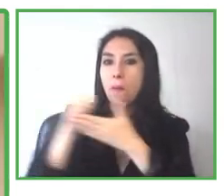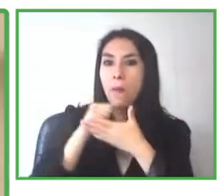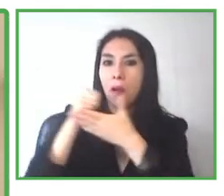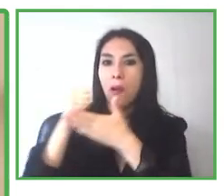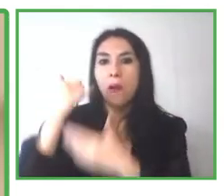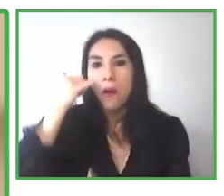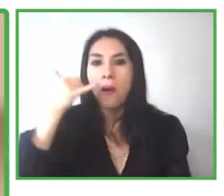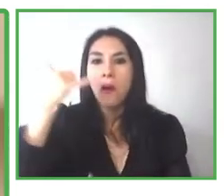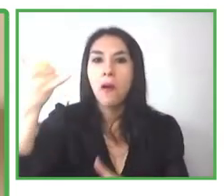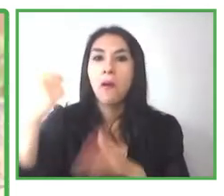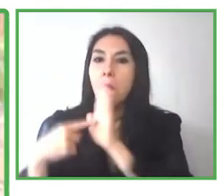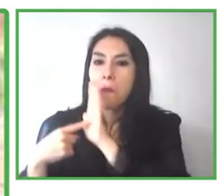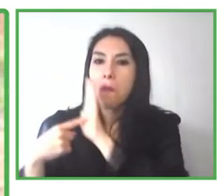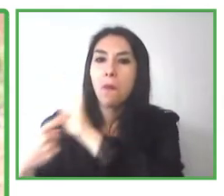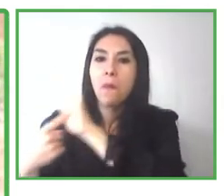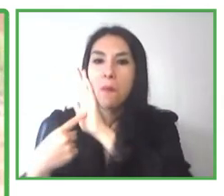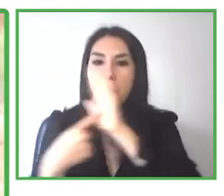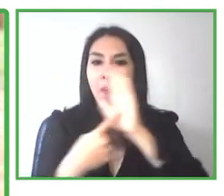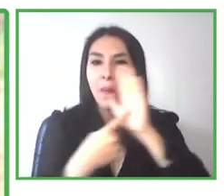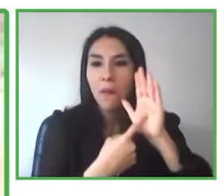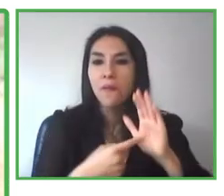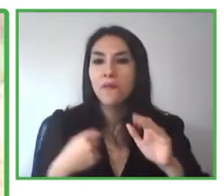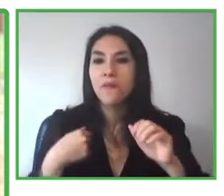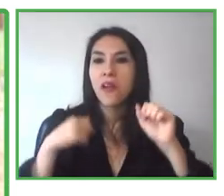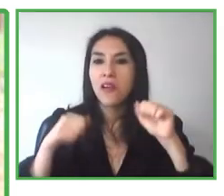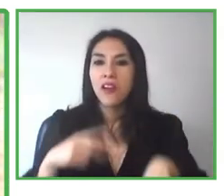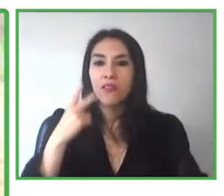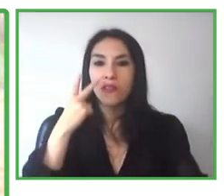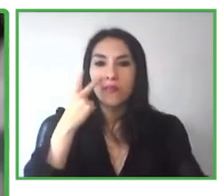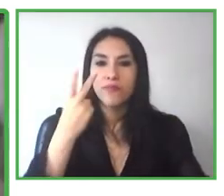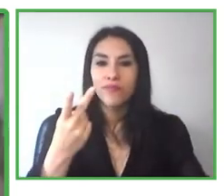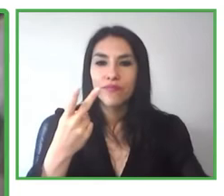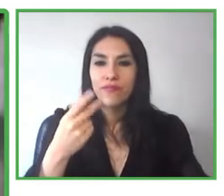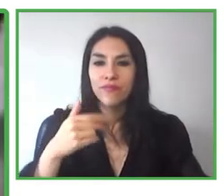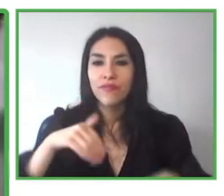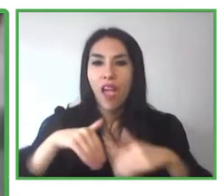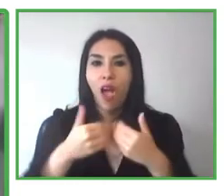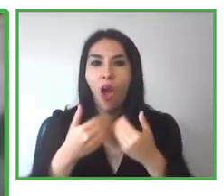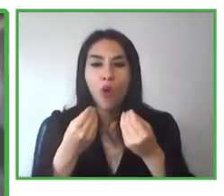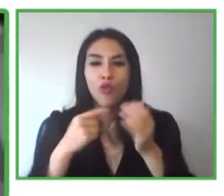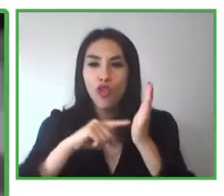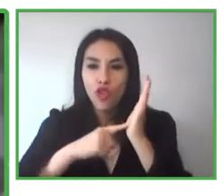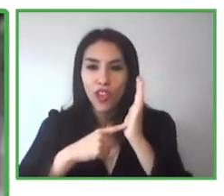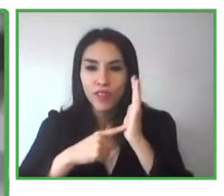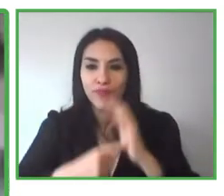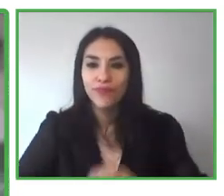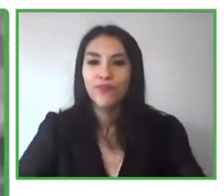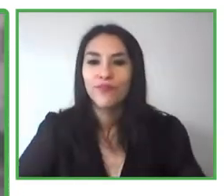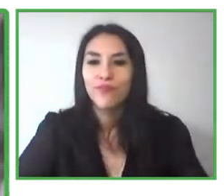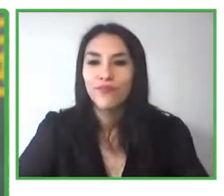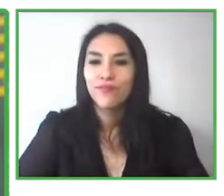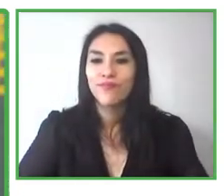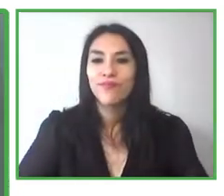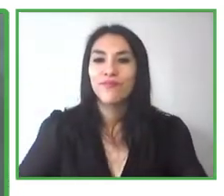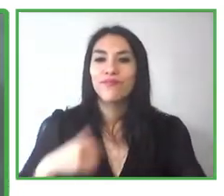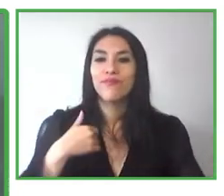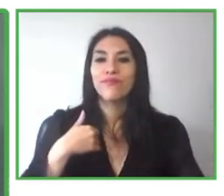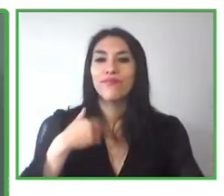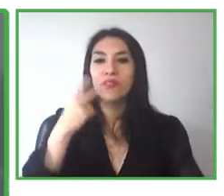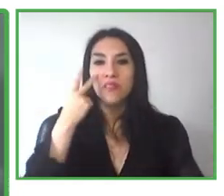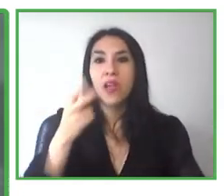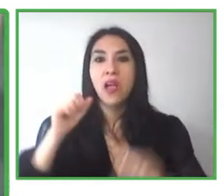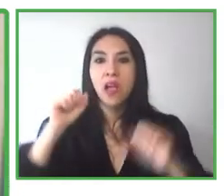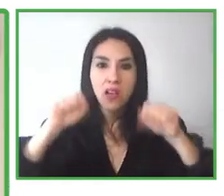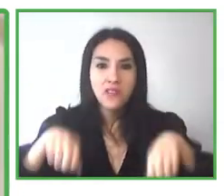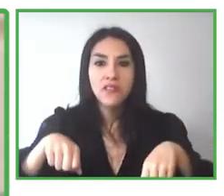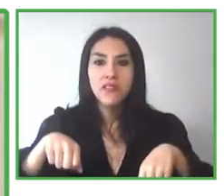Now I can do many more things I couldn't do before. I think that seeing AI is a technological step